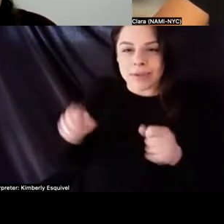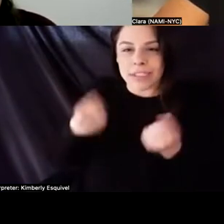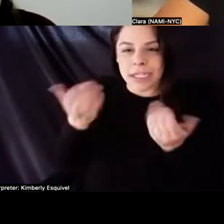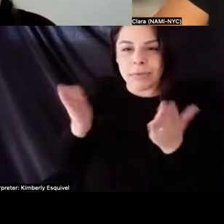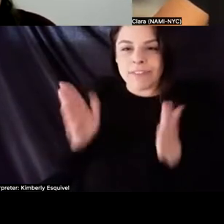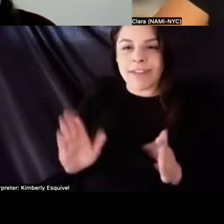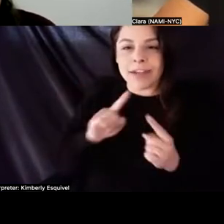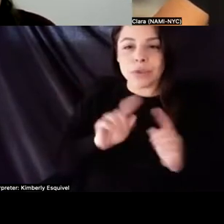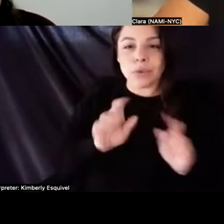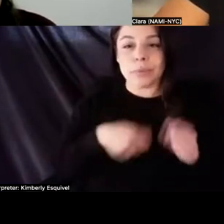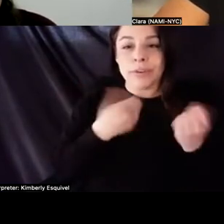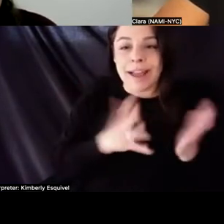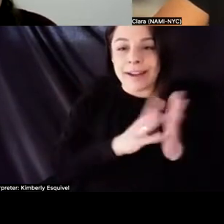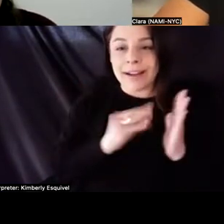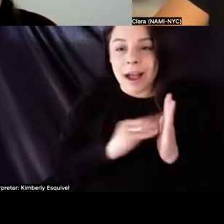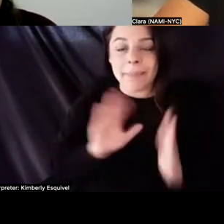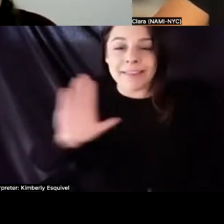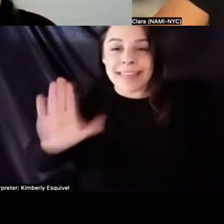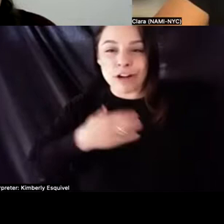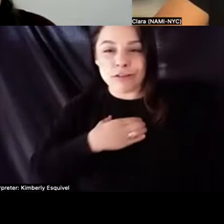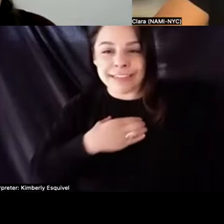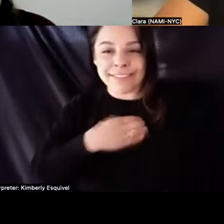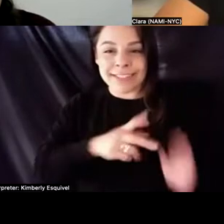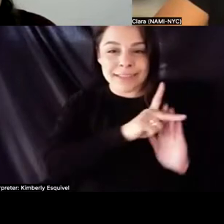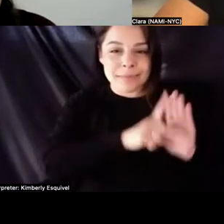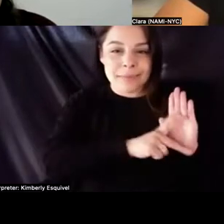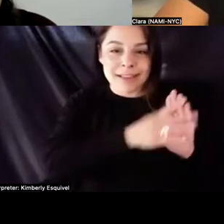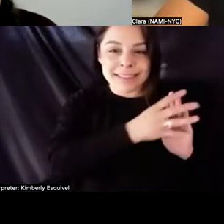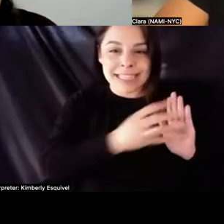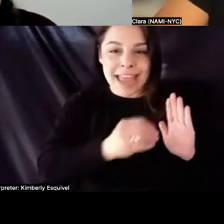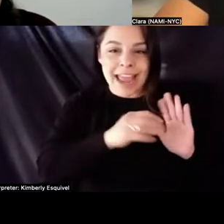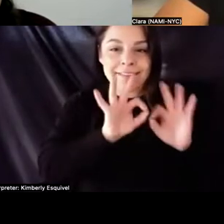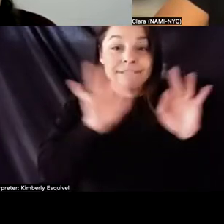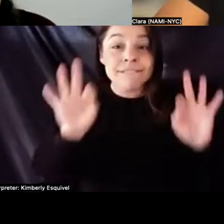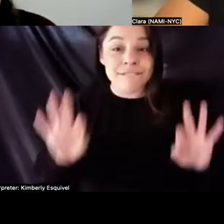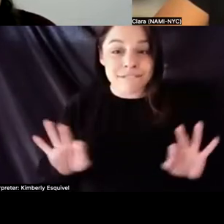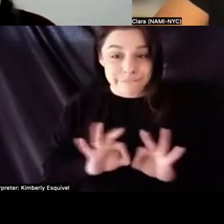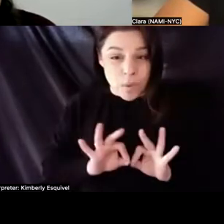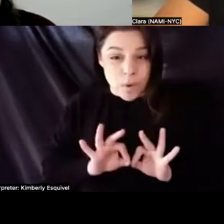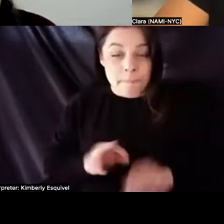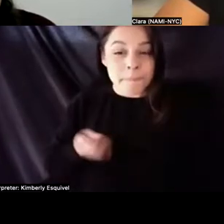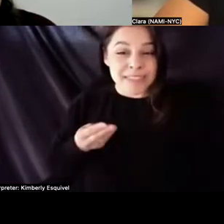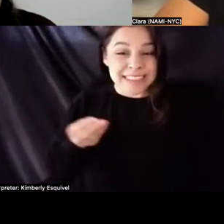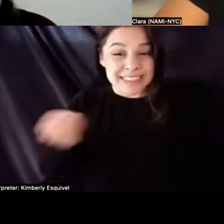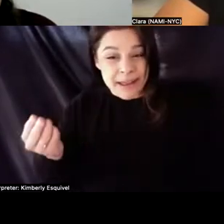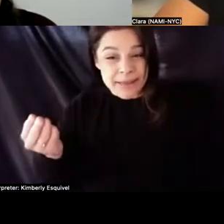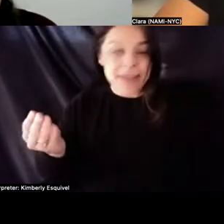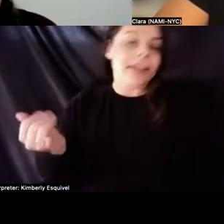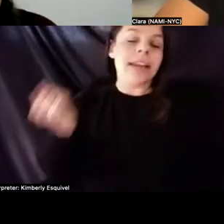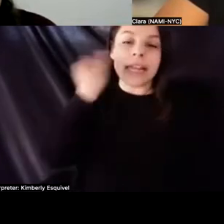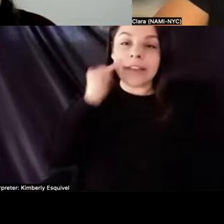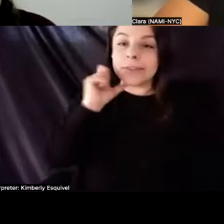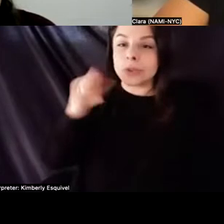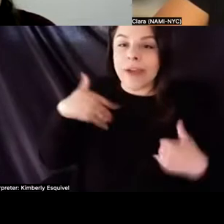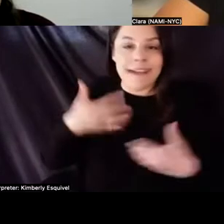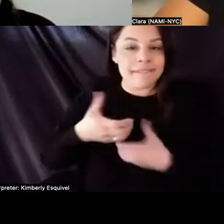policy and their grievance form, if they have one and submit it, even if you don't have any confidence